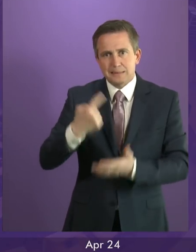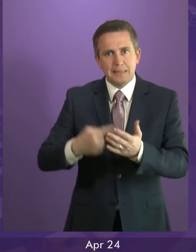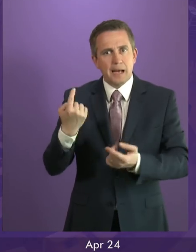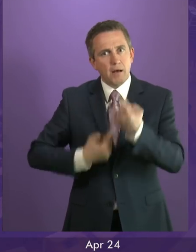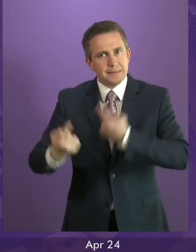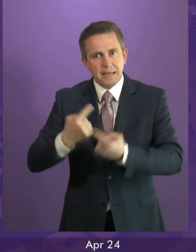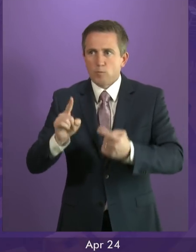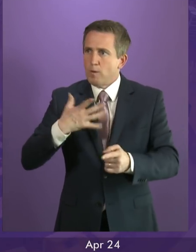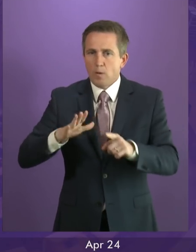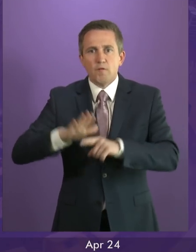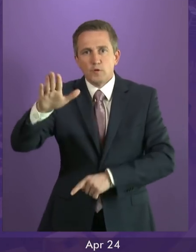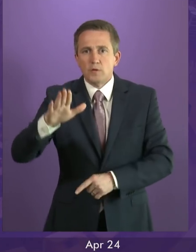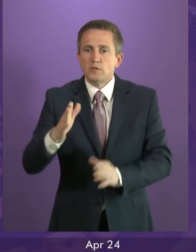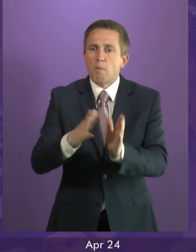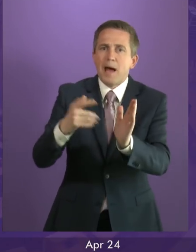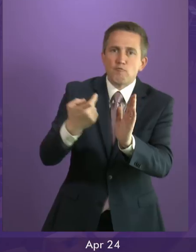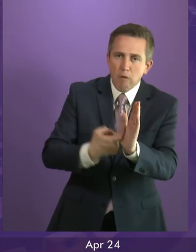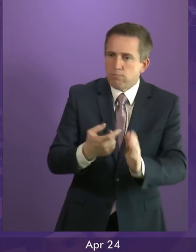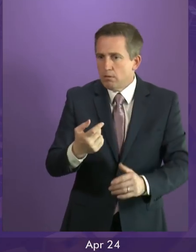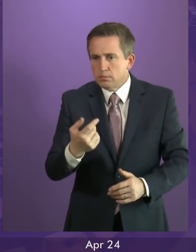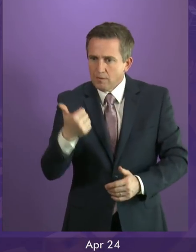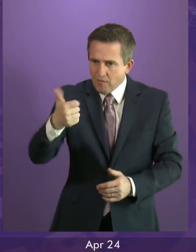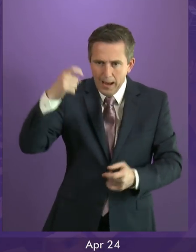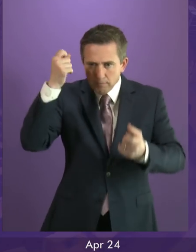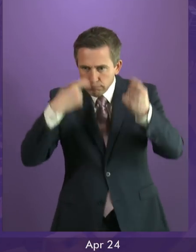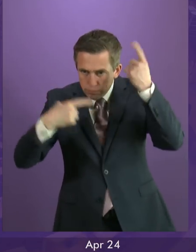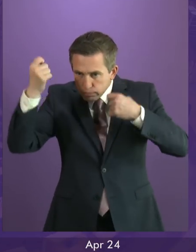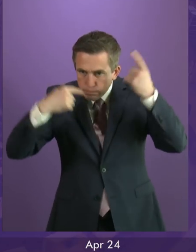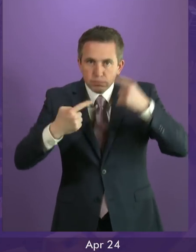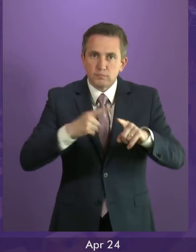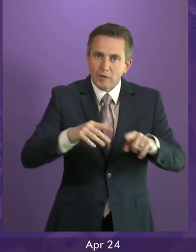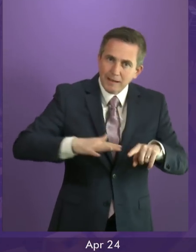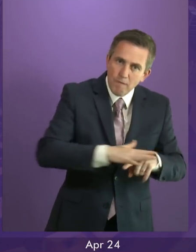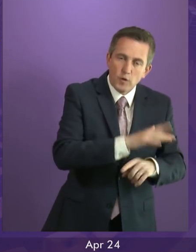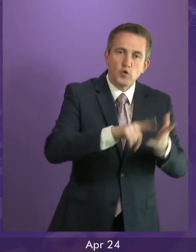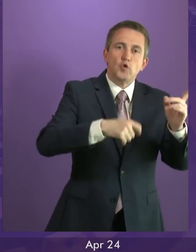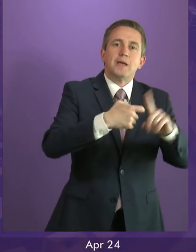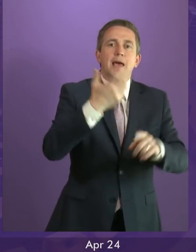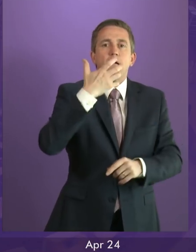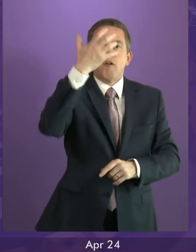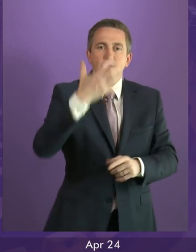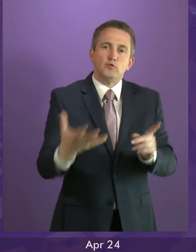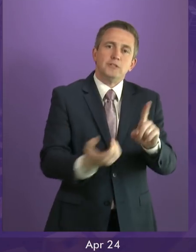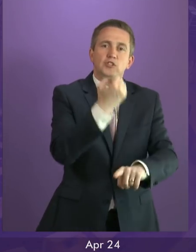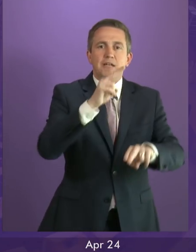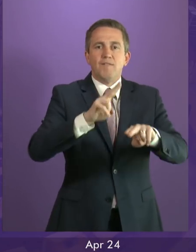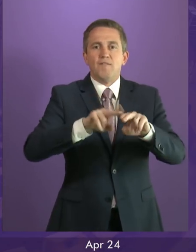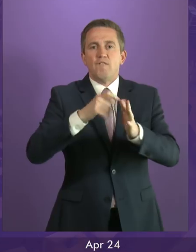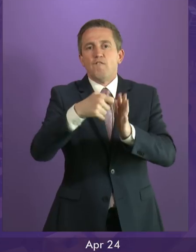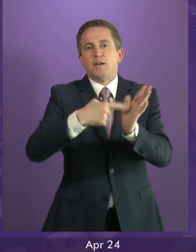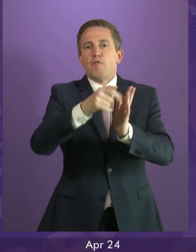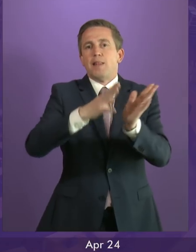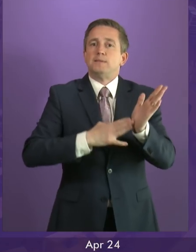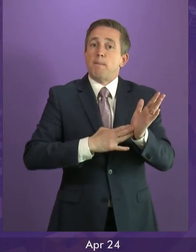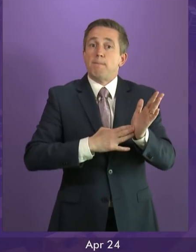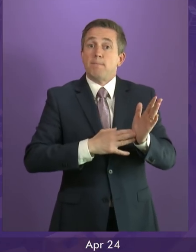my rumbles to continue to beaver away, trying at some point to persuade a UK government to deliver federalism. And if he ever manages it, I will be